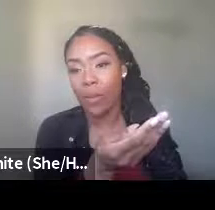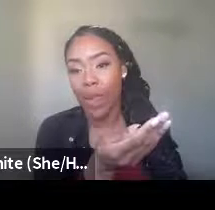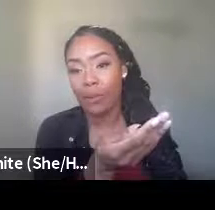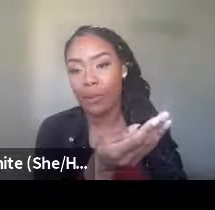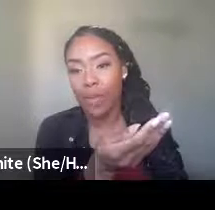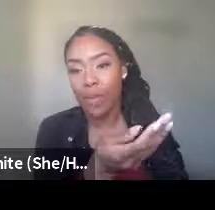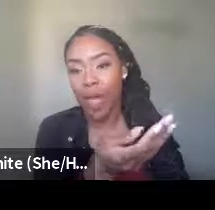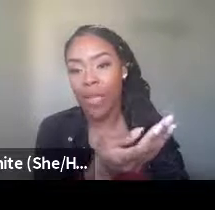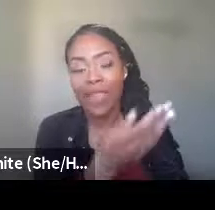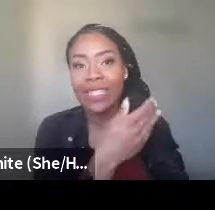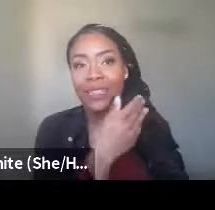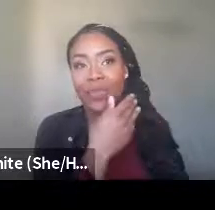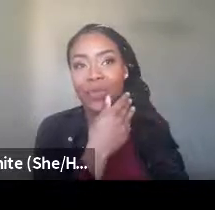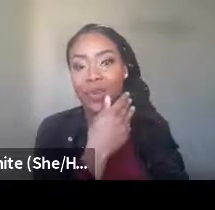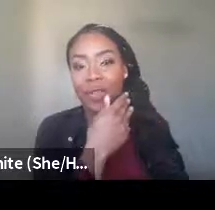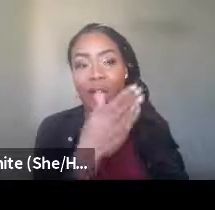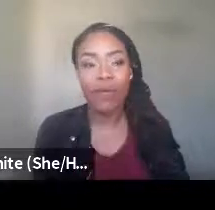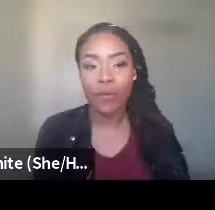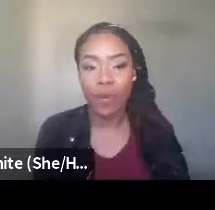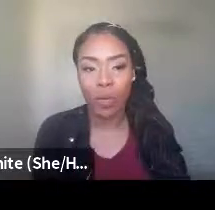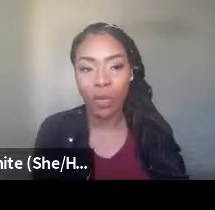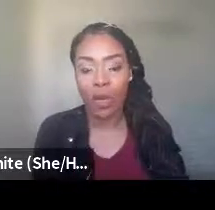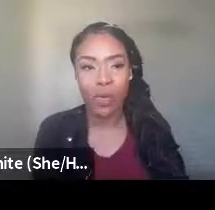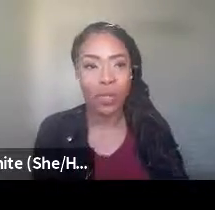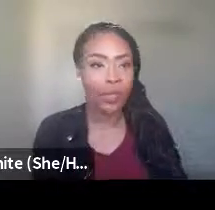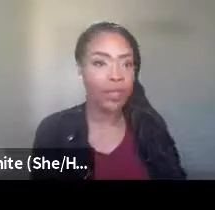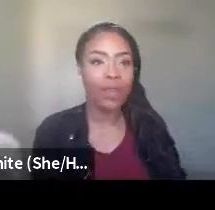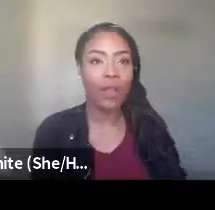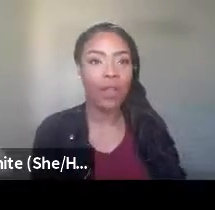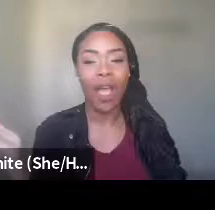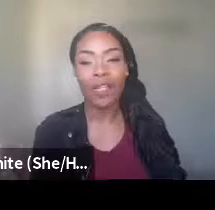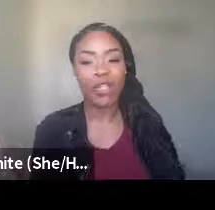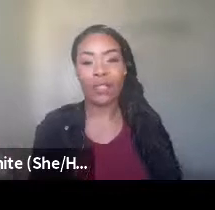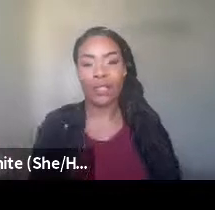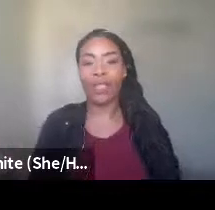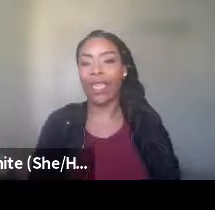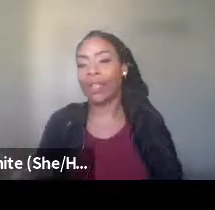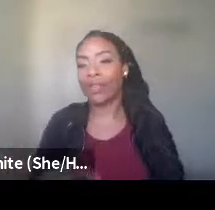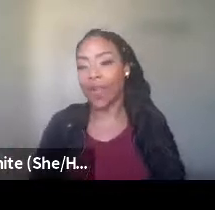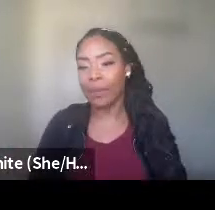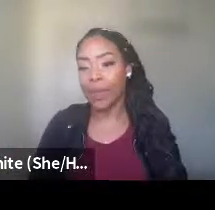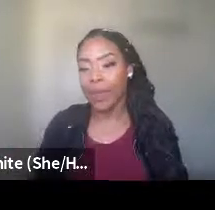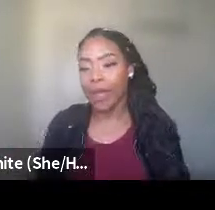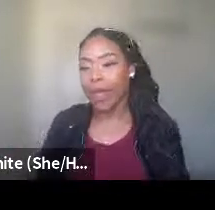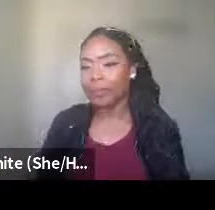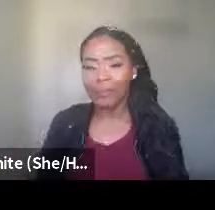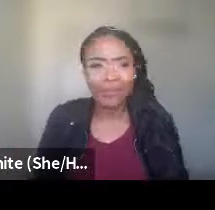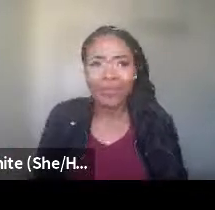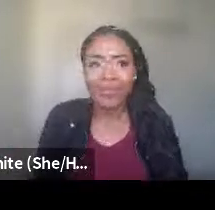I work with, right? And that's true for a lot of our formerly incarcerated students, not just their kids, right?